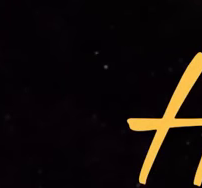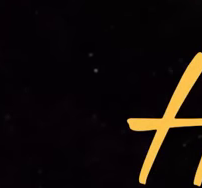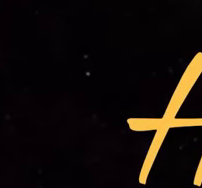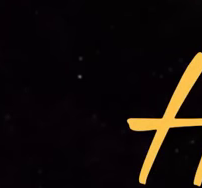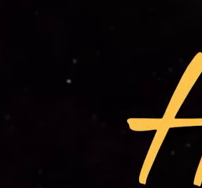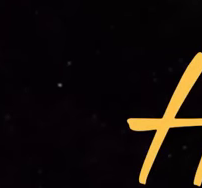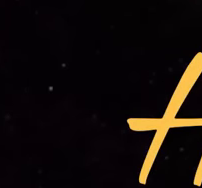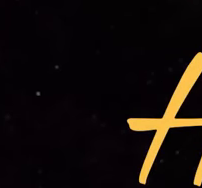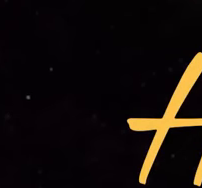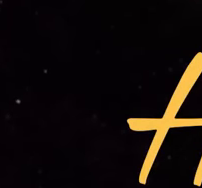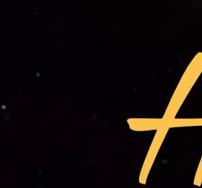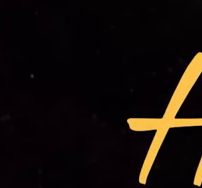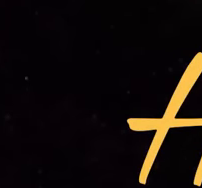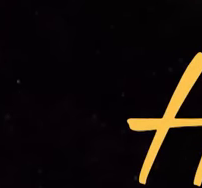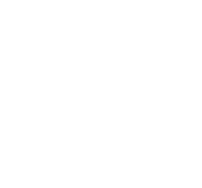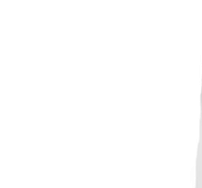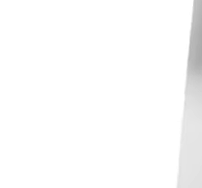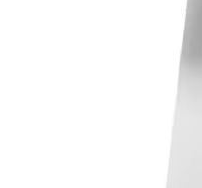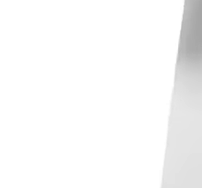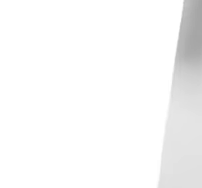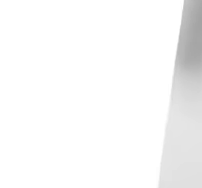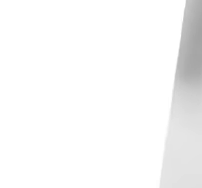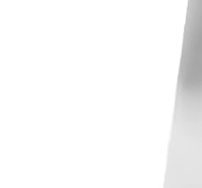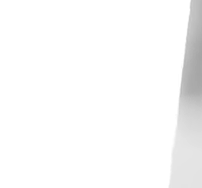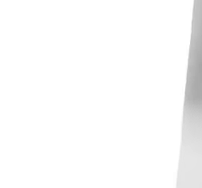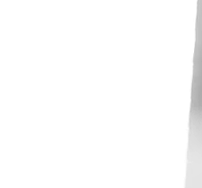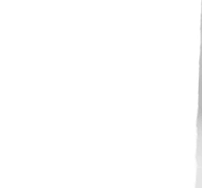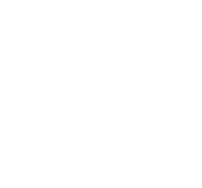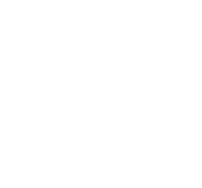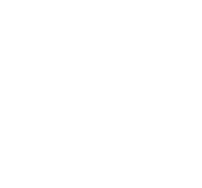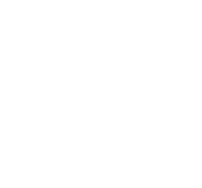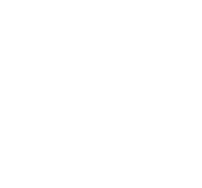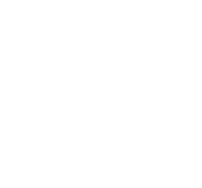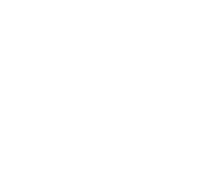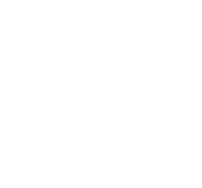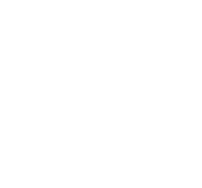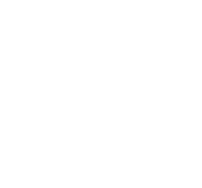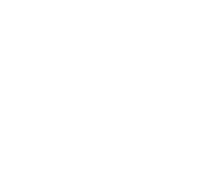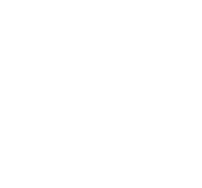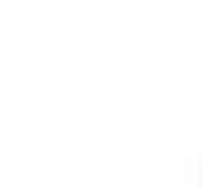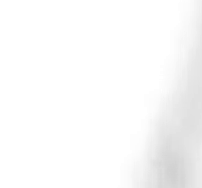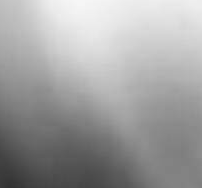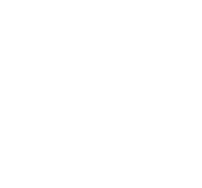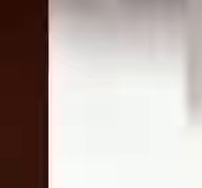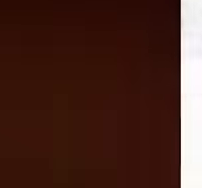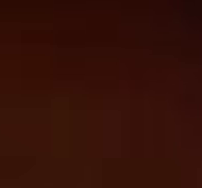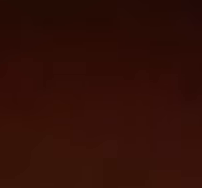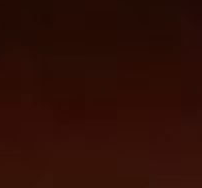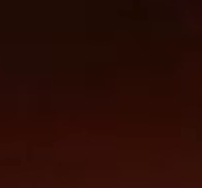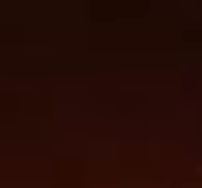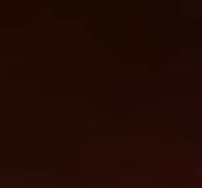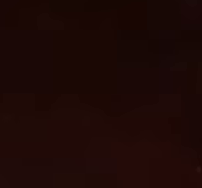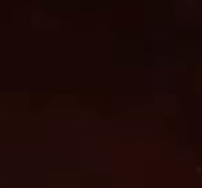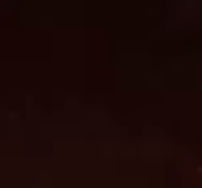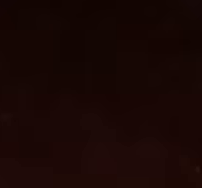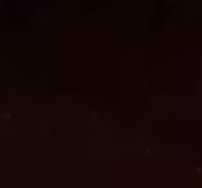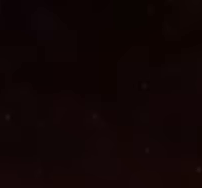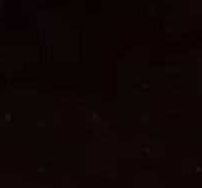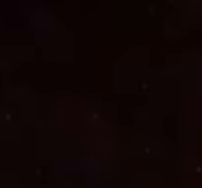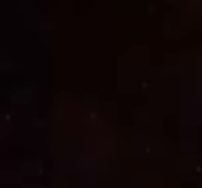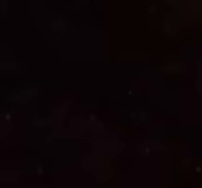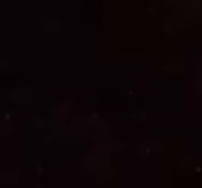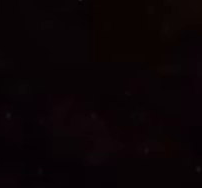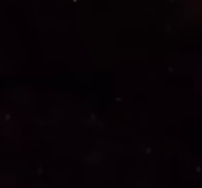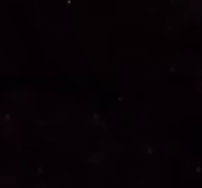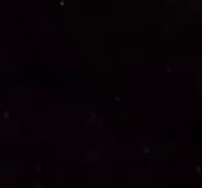p.m. at the Hyatt Regency Trinidad. We could make it every try. Don't miss your chance to be a part of this musical